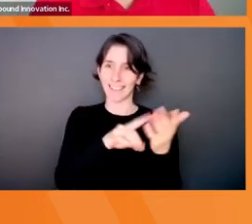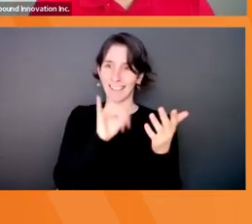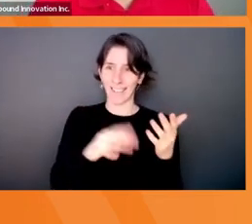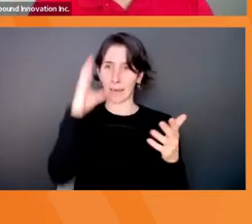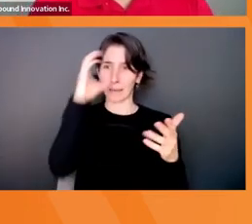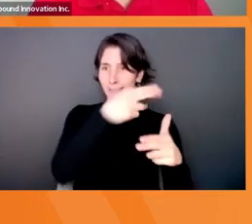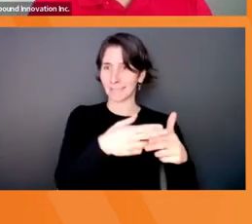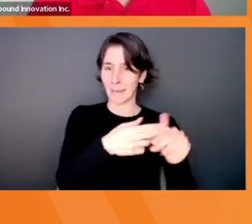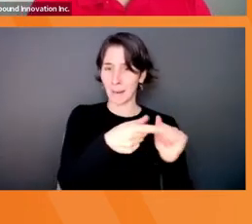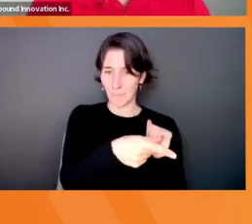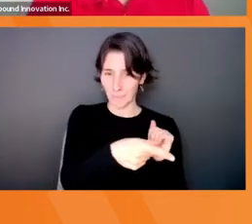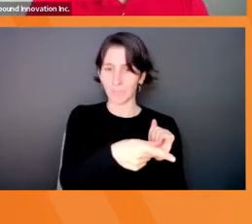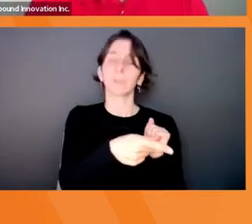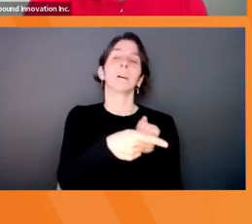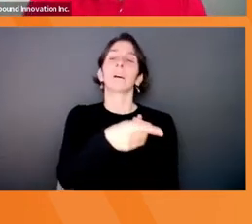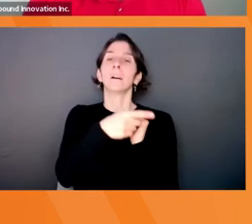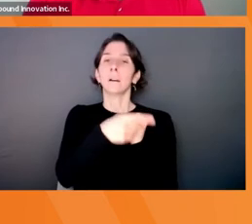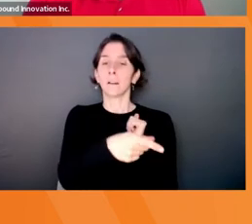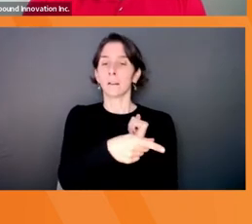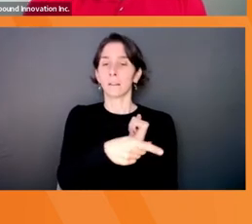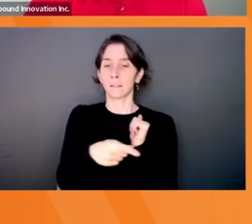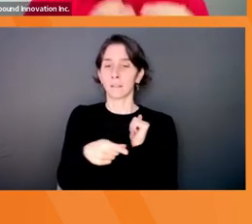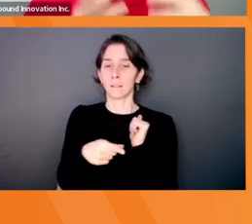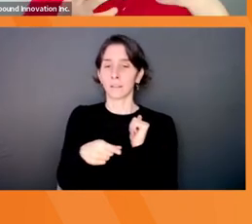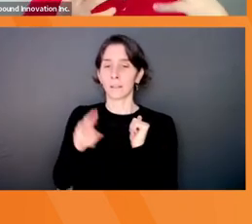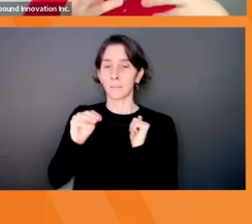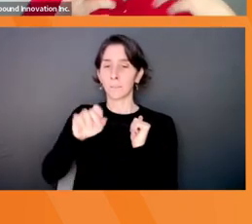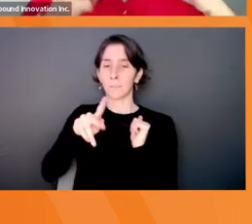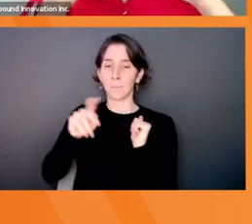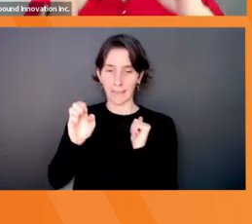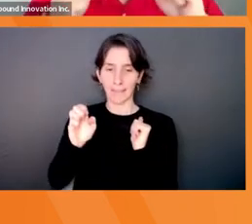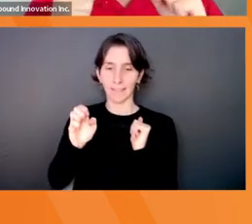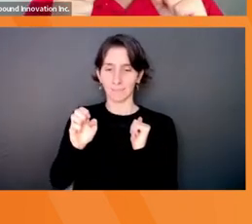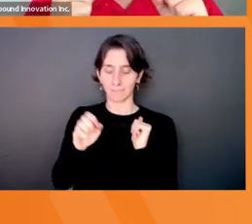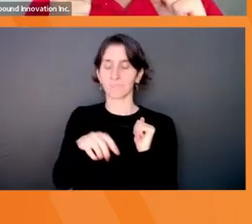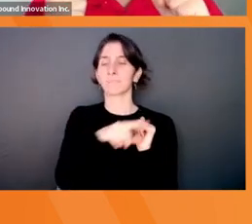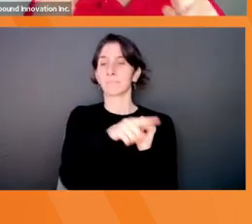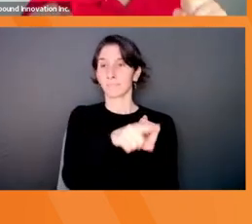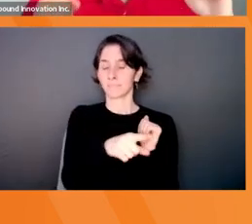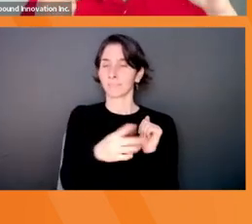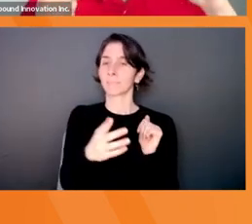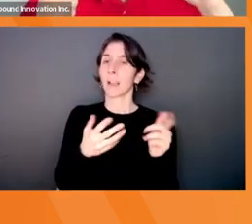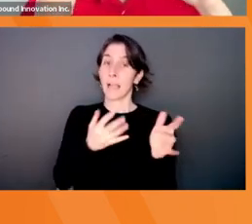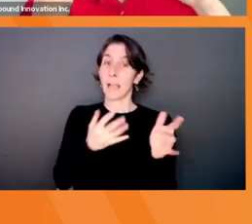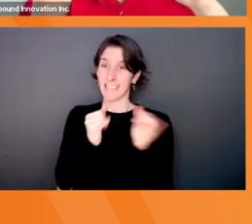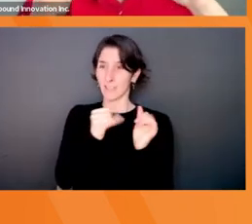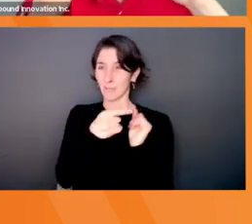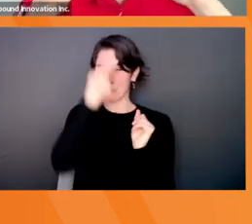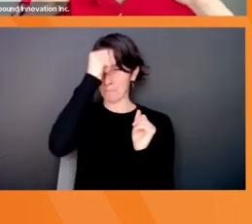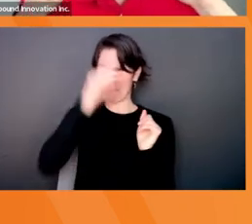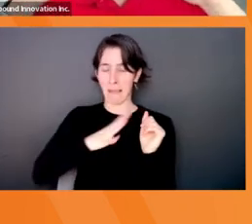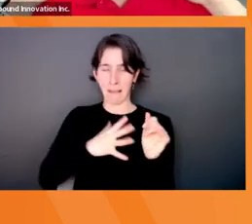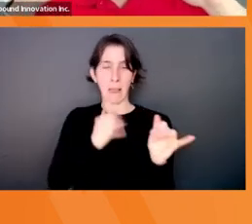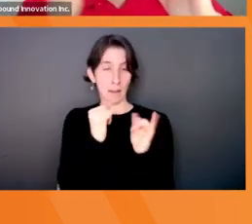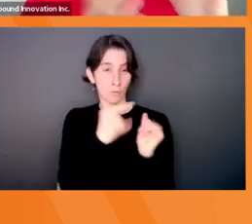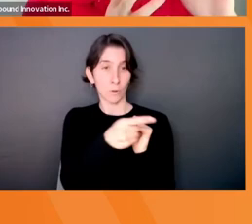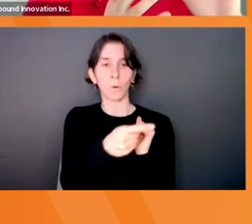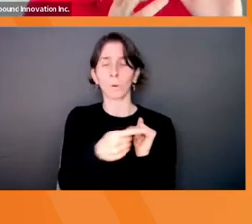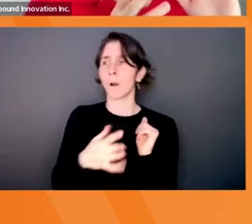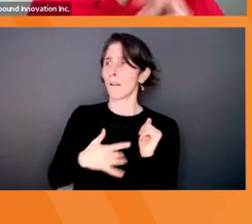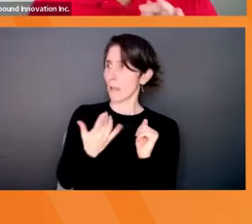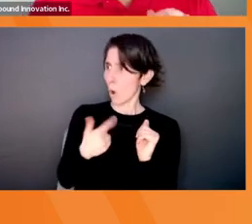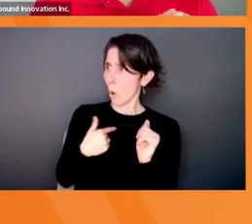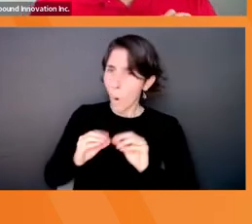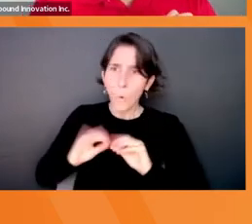about prototyping. And he had told me that, you know, he used to think he was an excellent communicator. So like, he could really